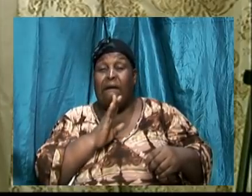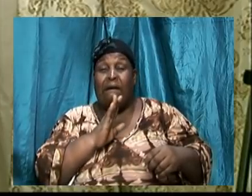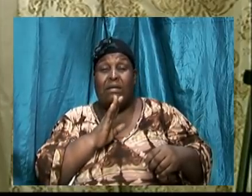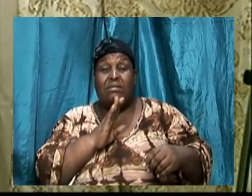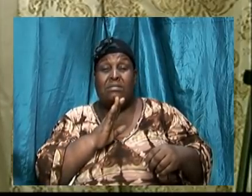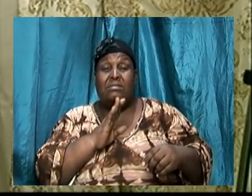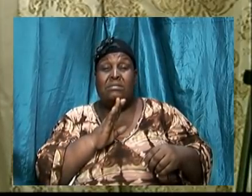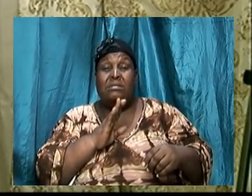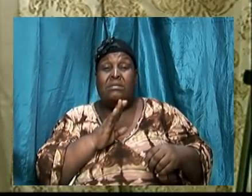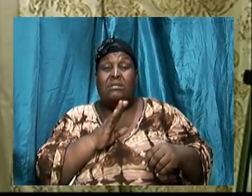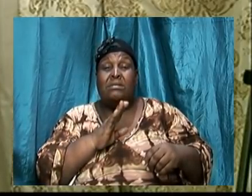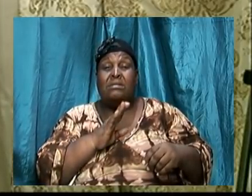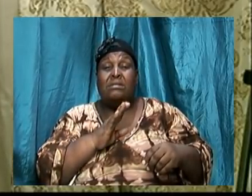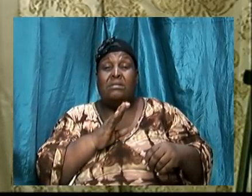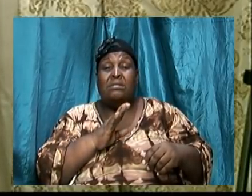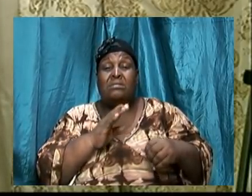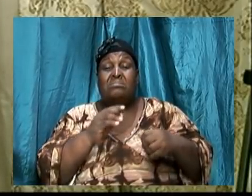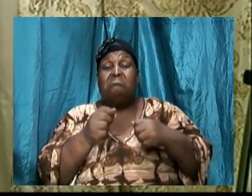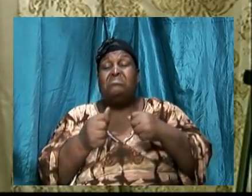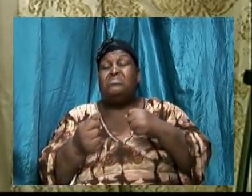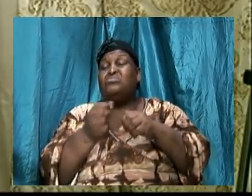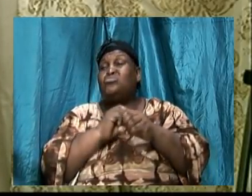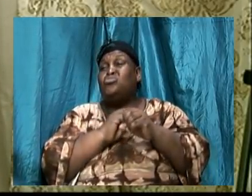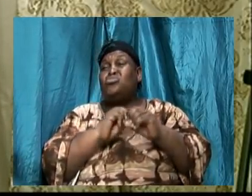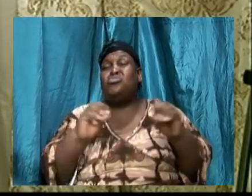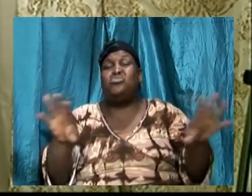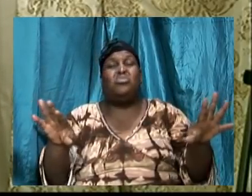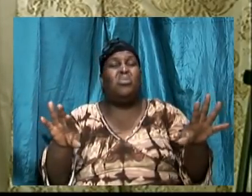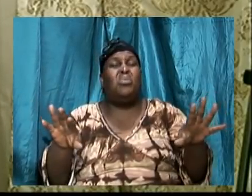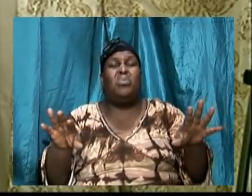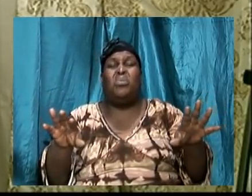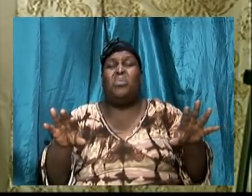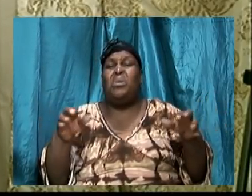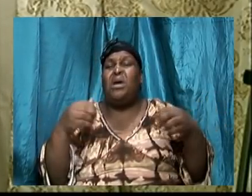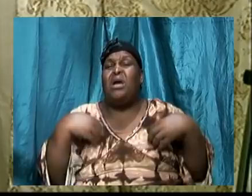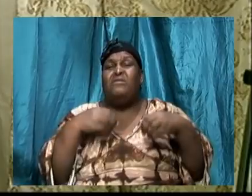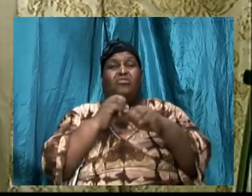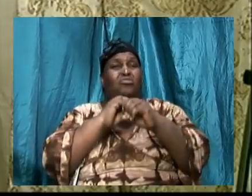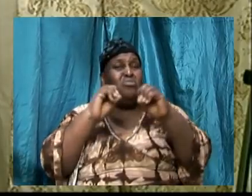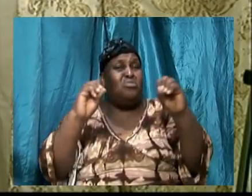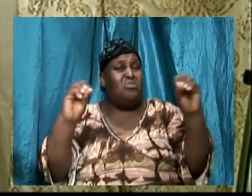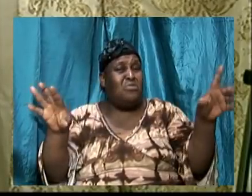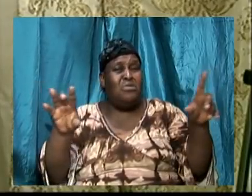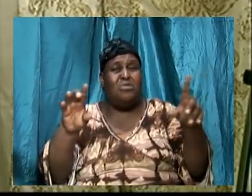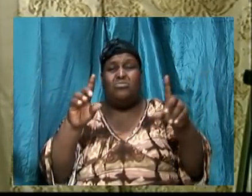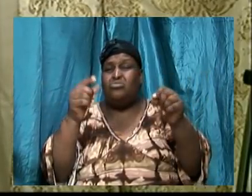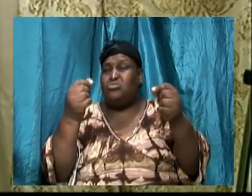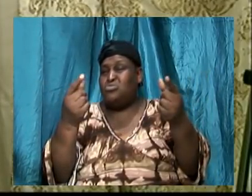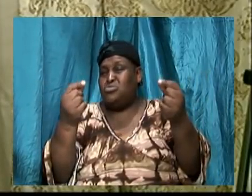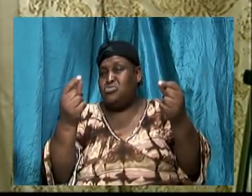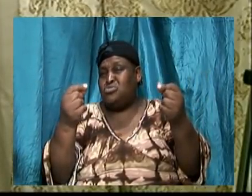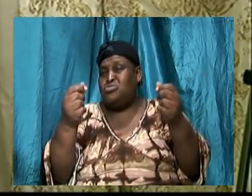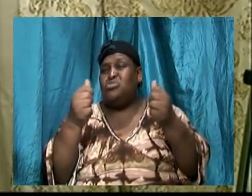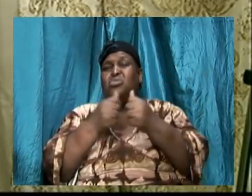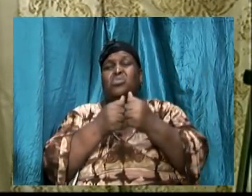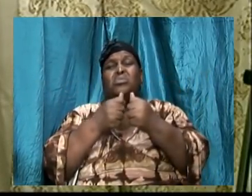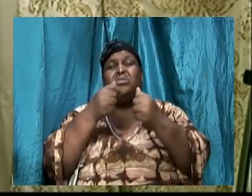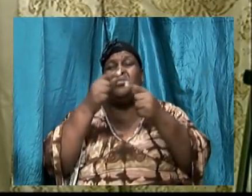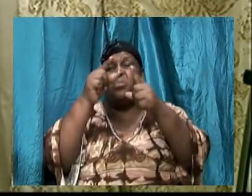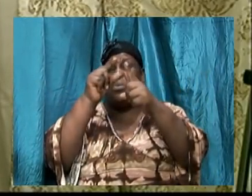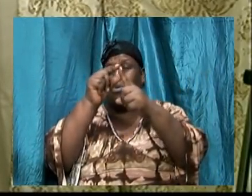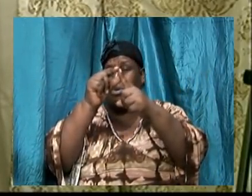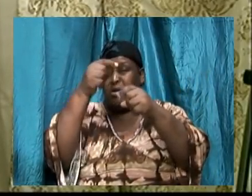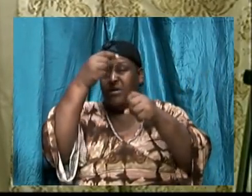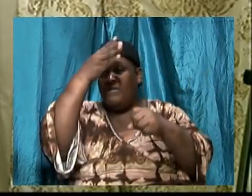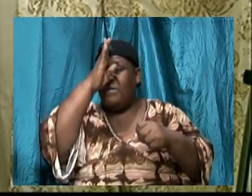things that are clearly delineated in the word so that we can be